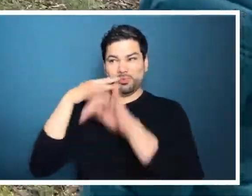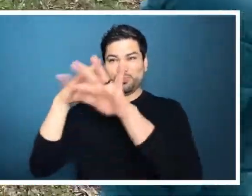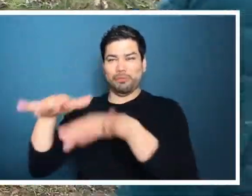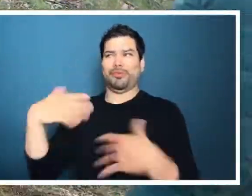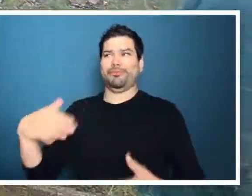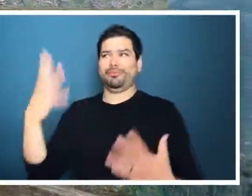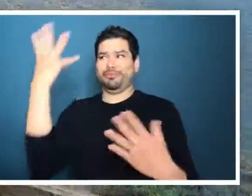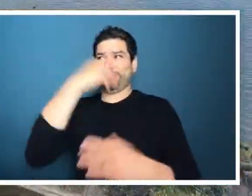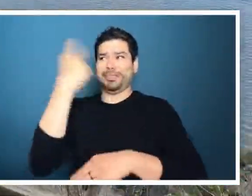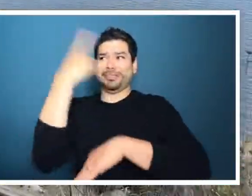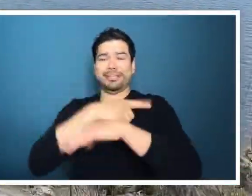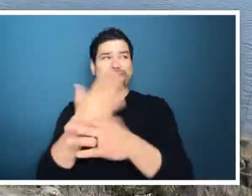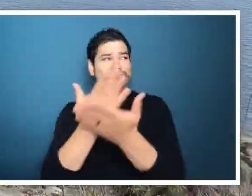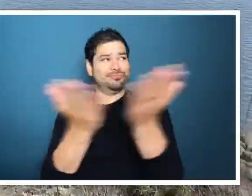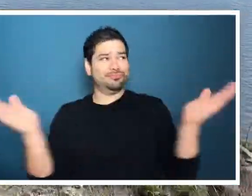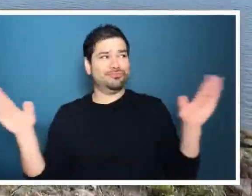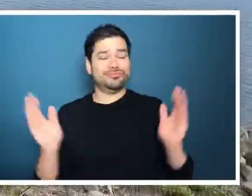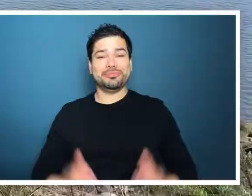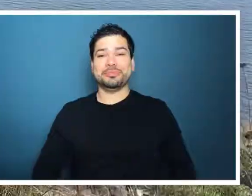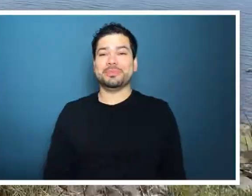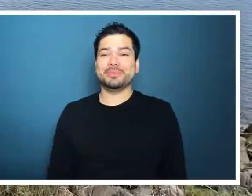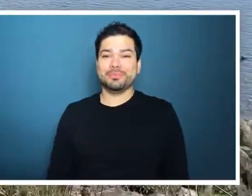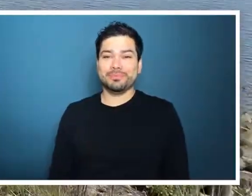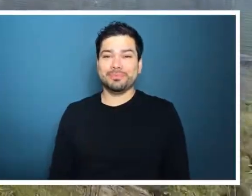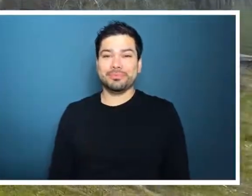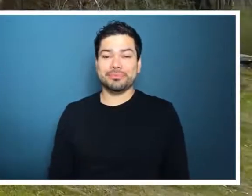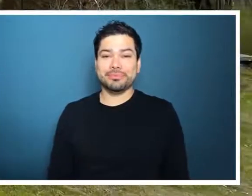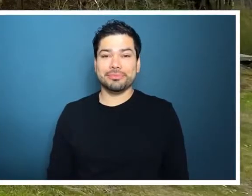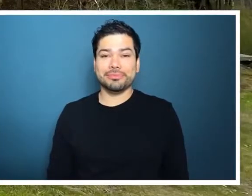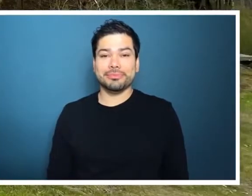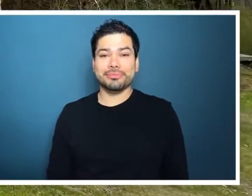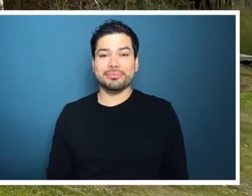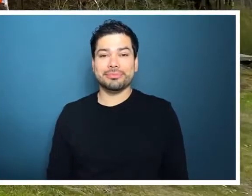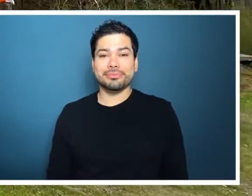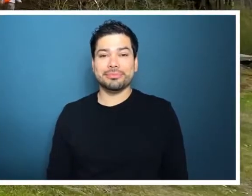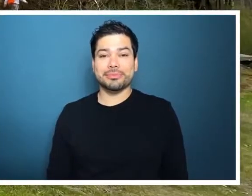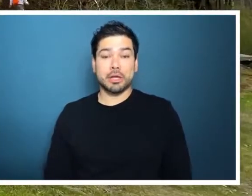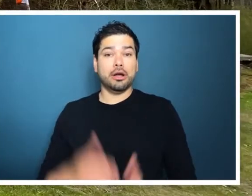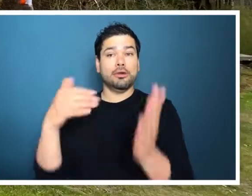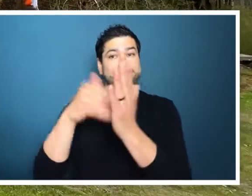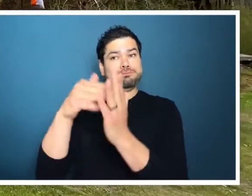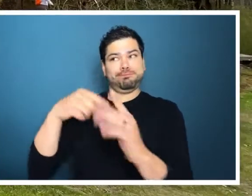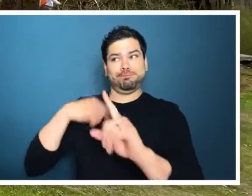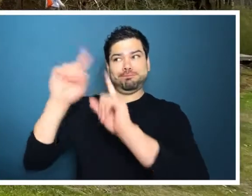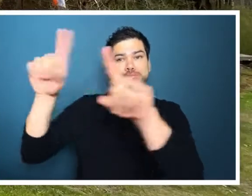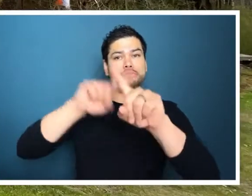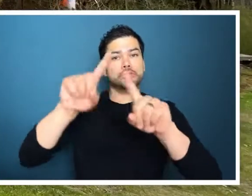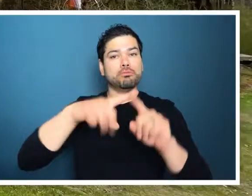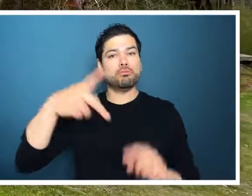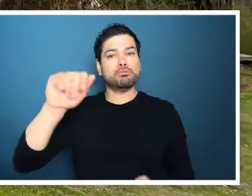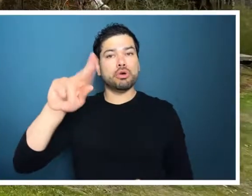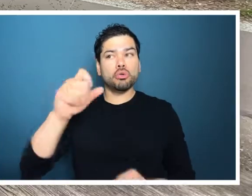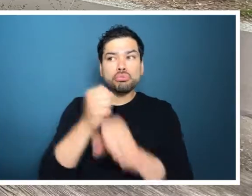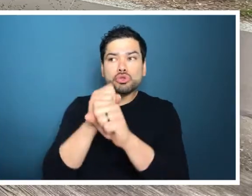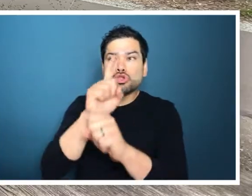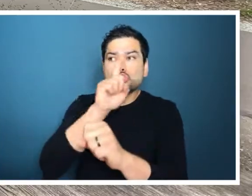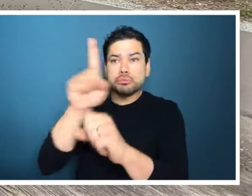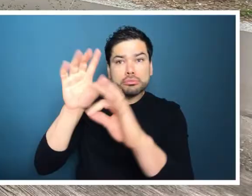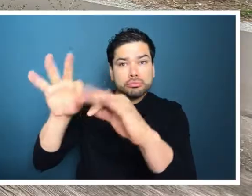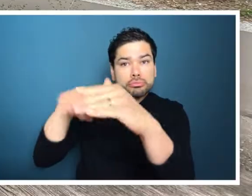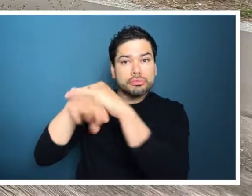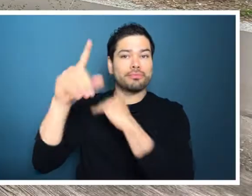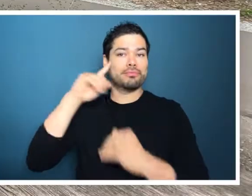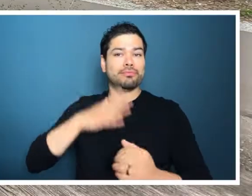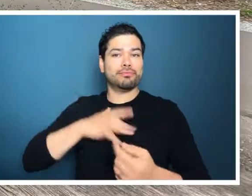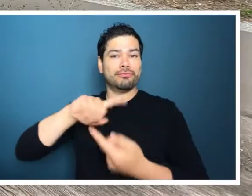Duwamish River, and it's a beautiful day. Patty walks with a friend down a paved pathway. Often, I like to go to different parks to make sure